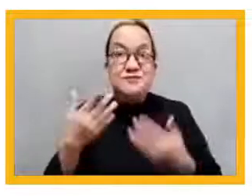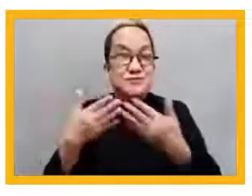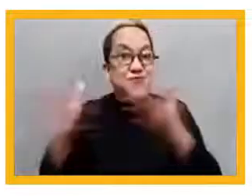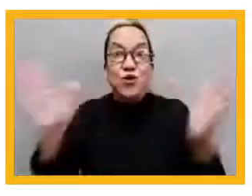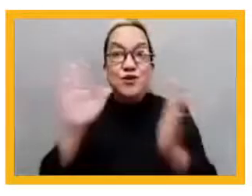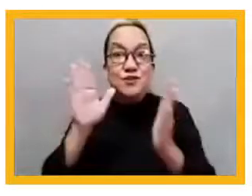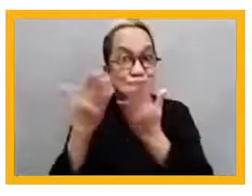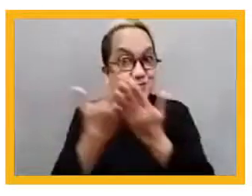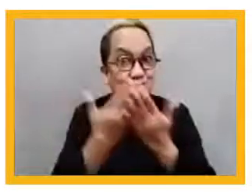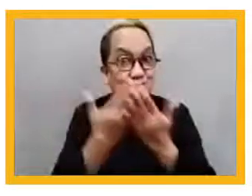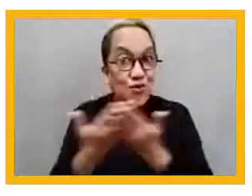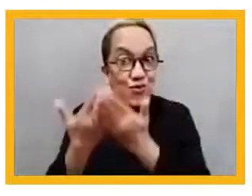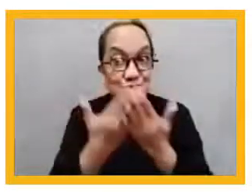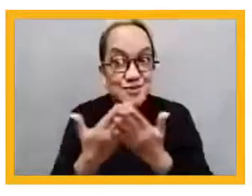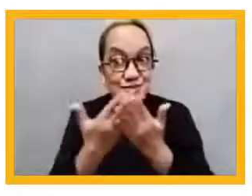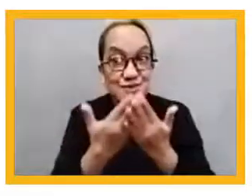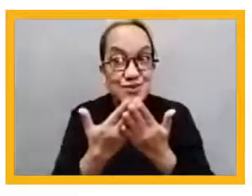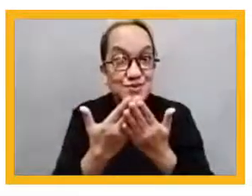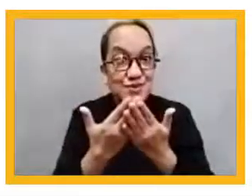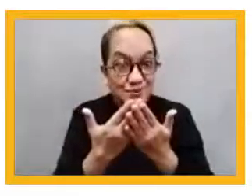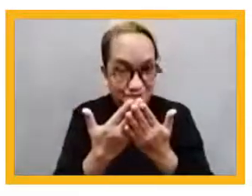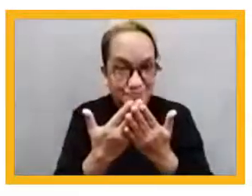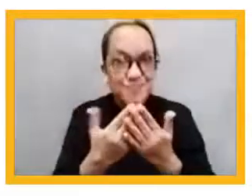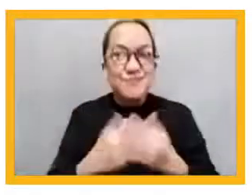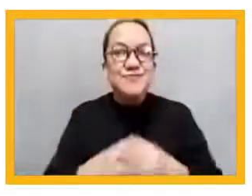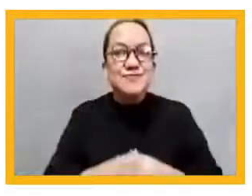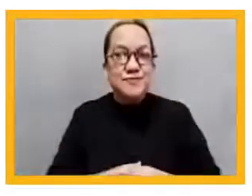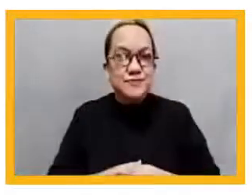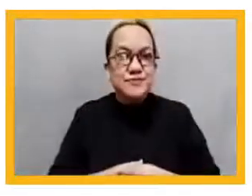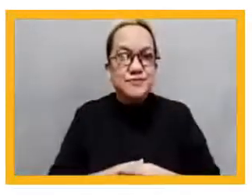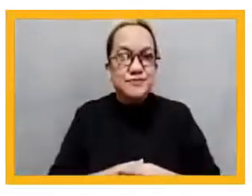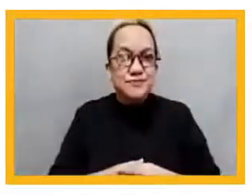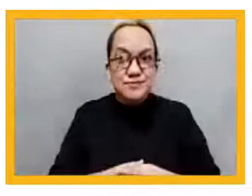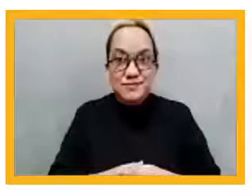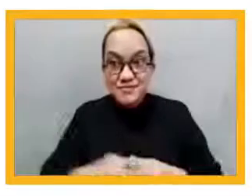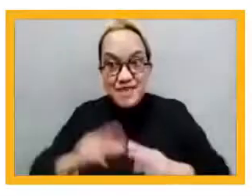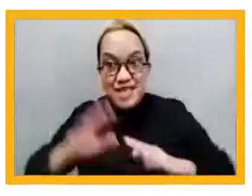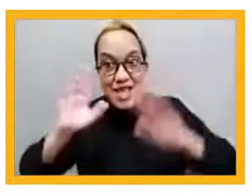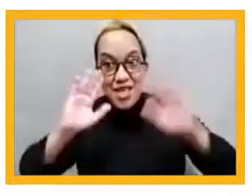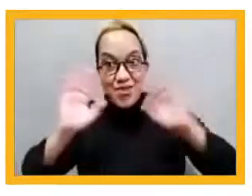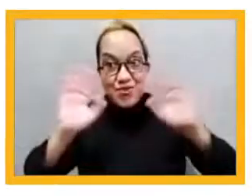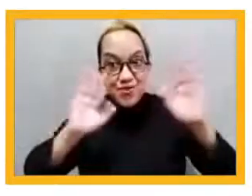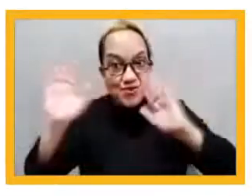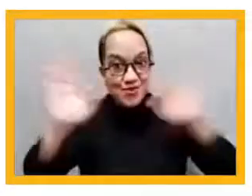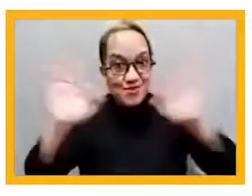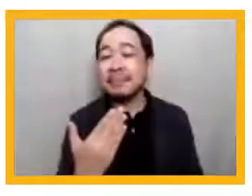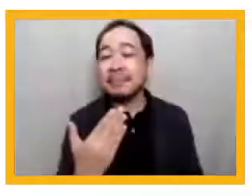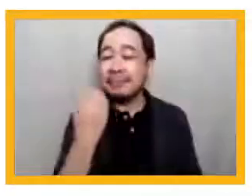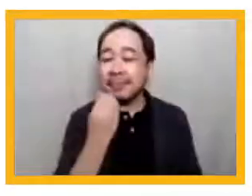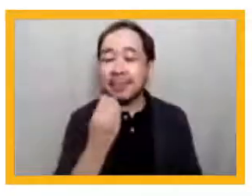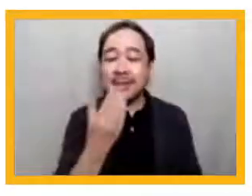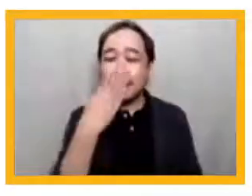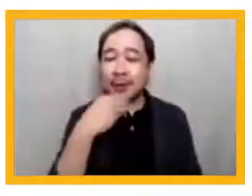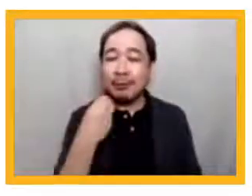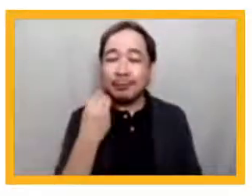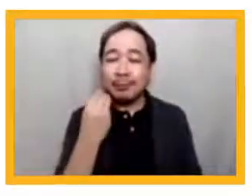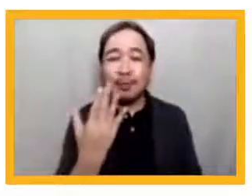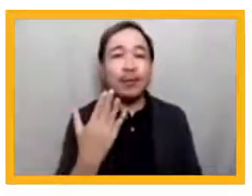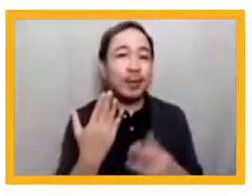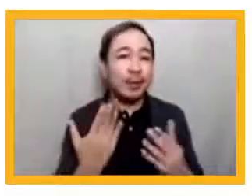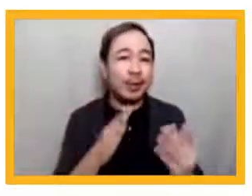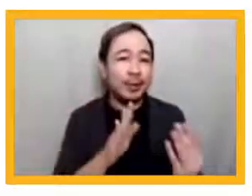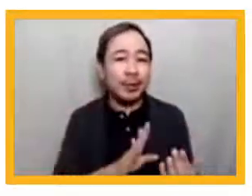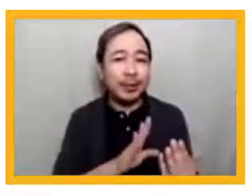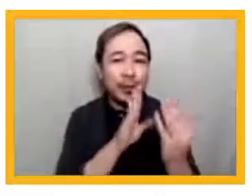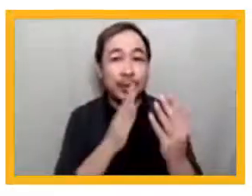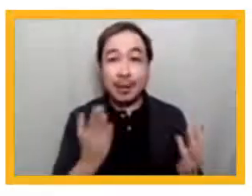Hi, Mitzi. Thank you so much. And thank you, everyone, for having me today. It is lovely to be virtually in front of you for this inaugural lightning